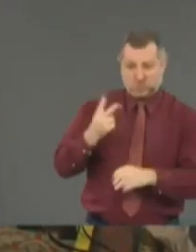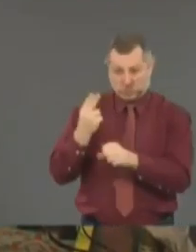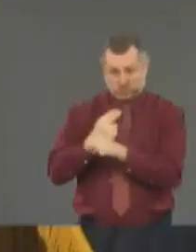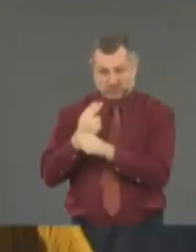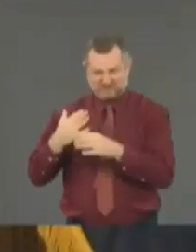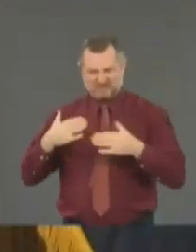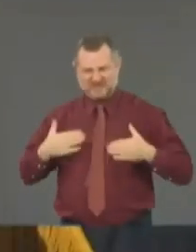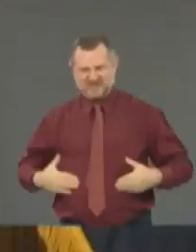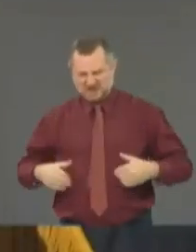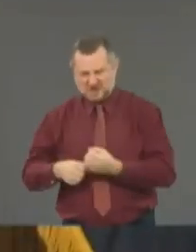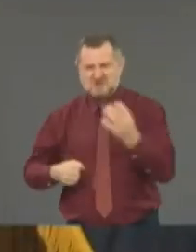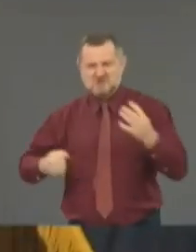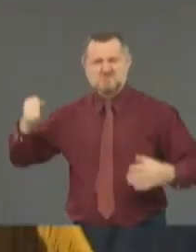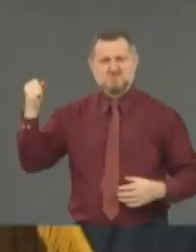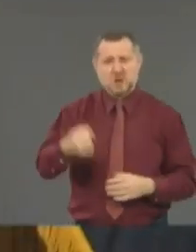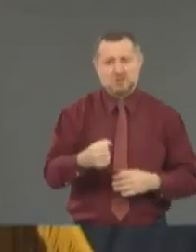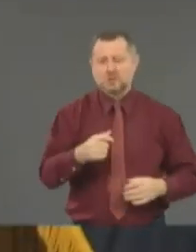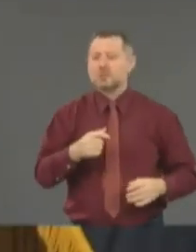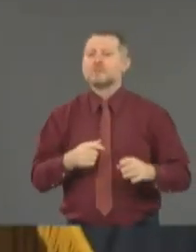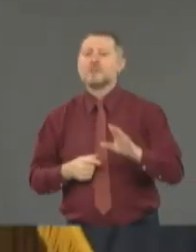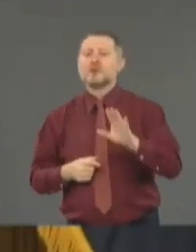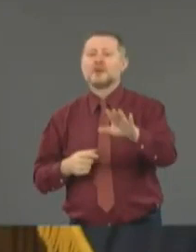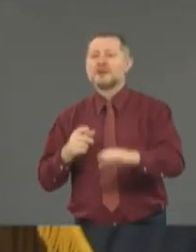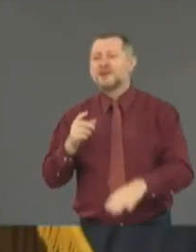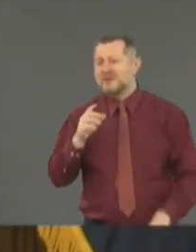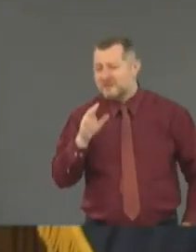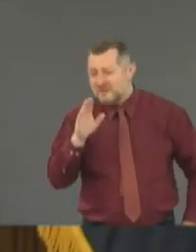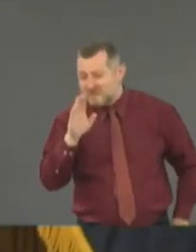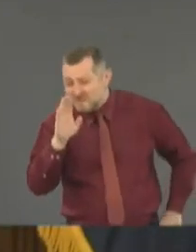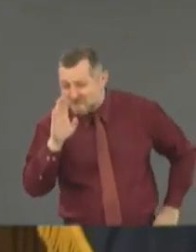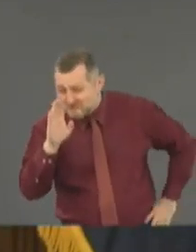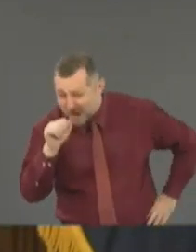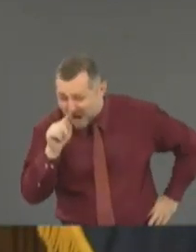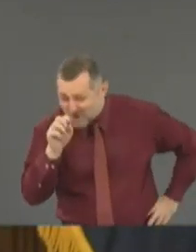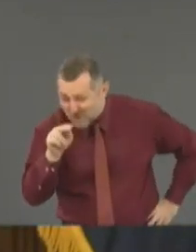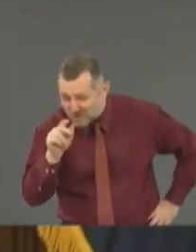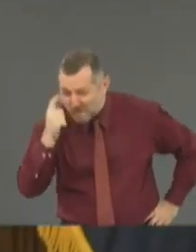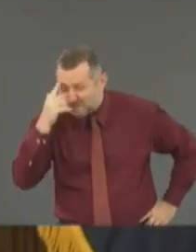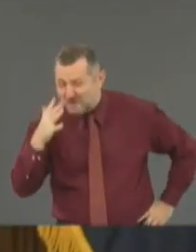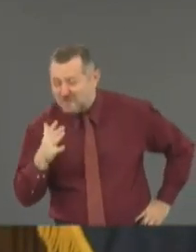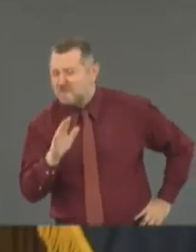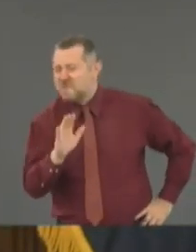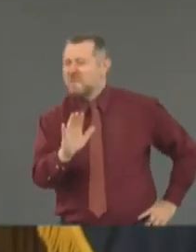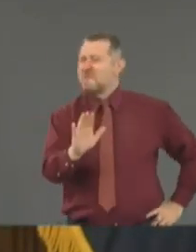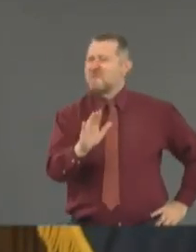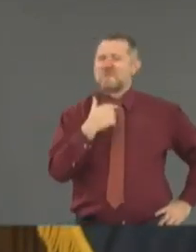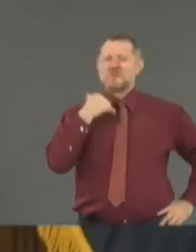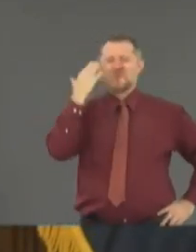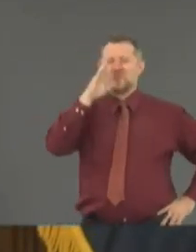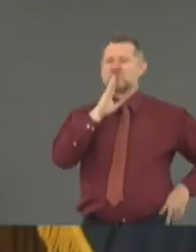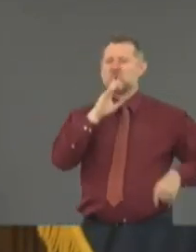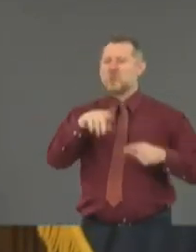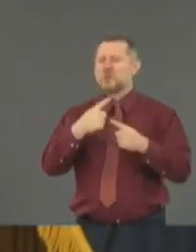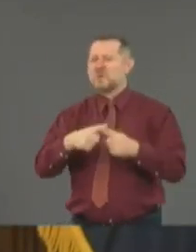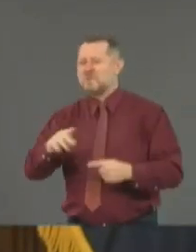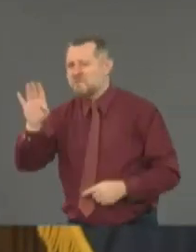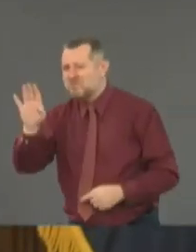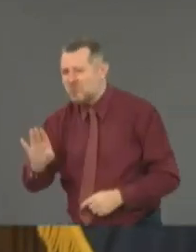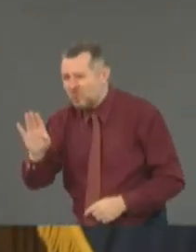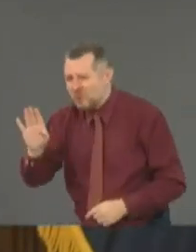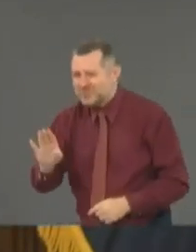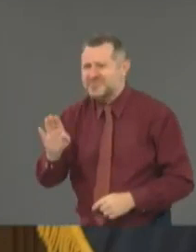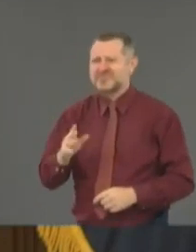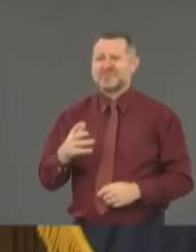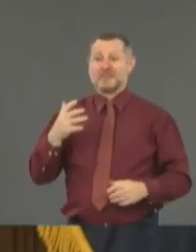a baton – I didn't see any – I don't know what you're talking about with Cabin Plaza in Brooklyn. But when you say, use a